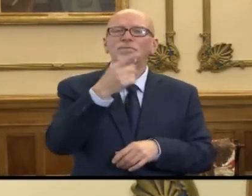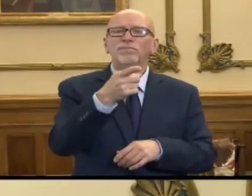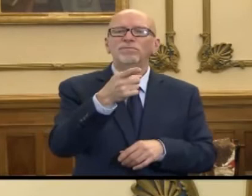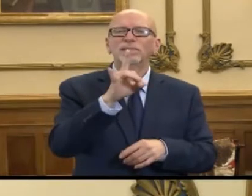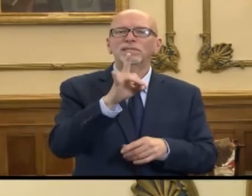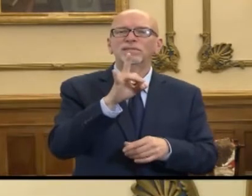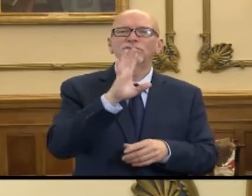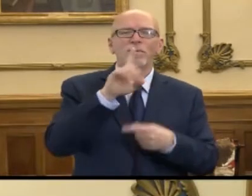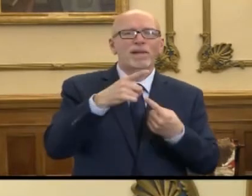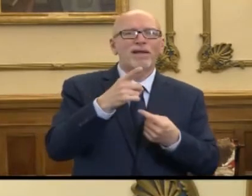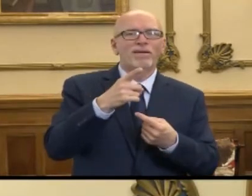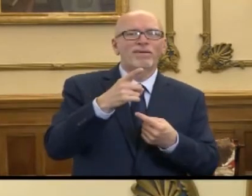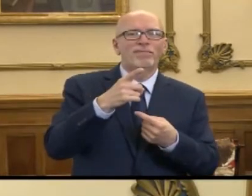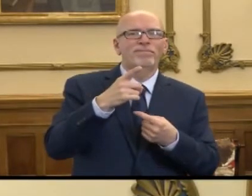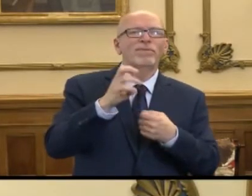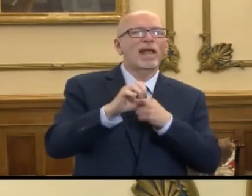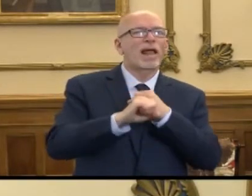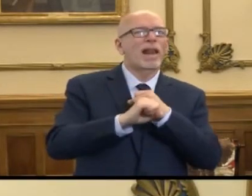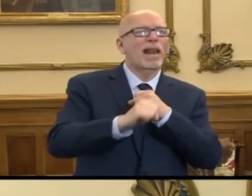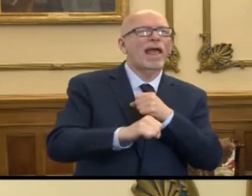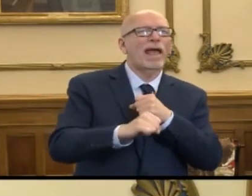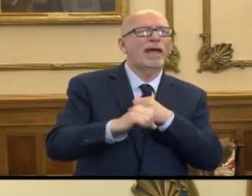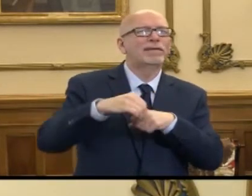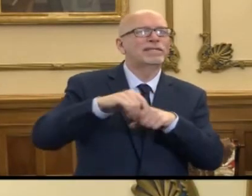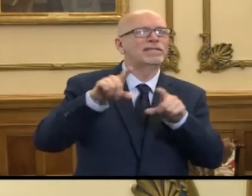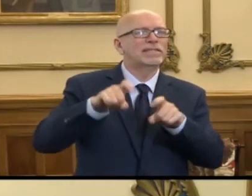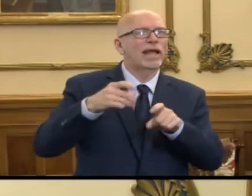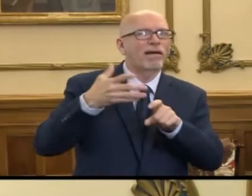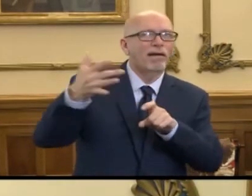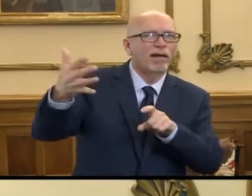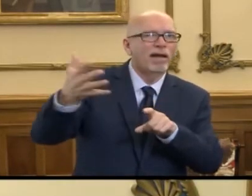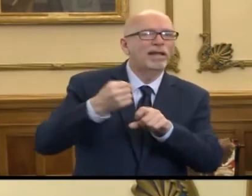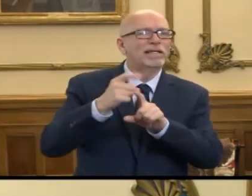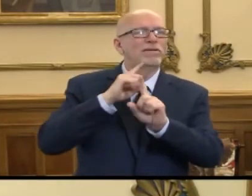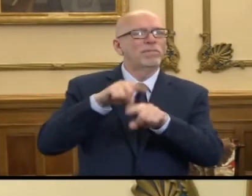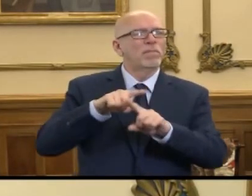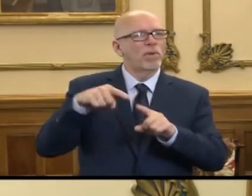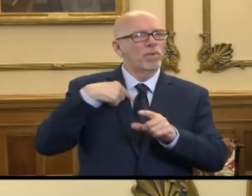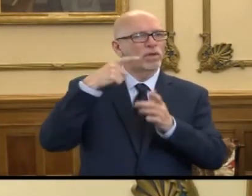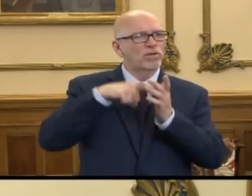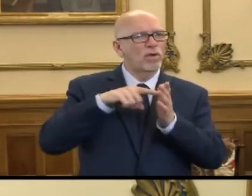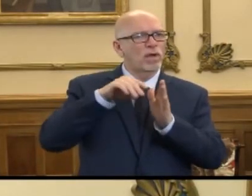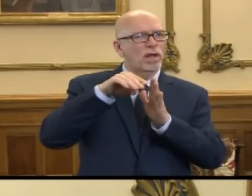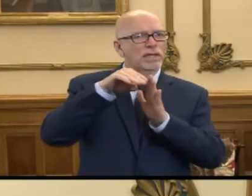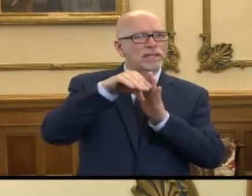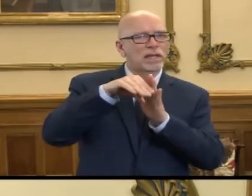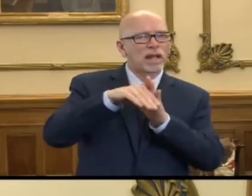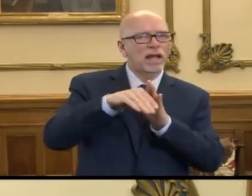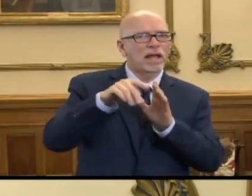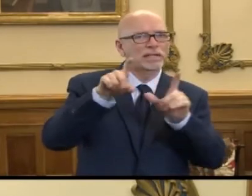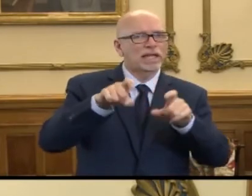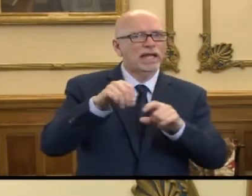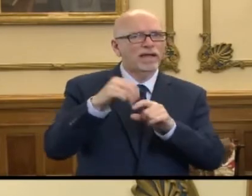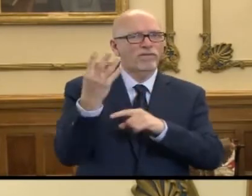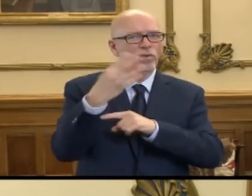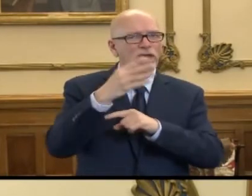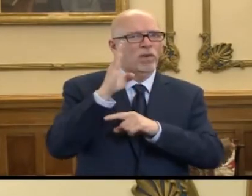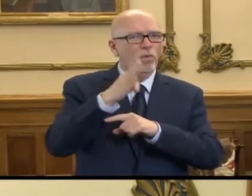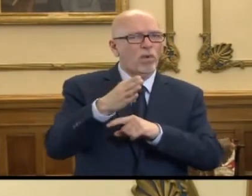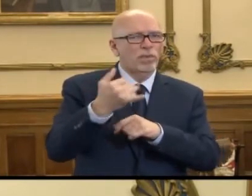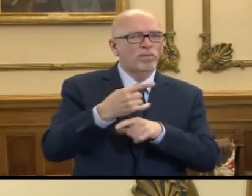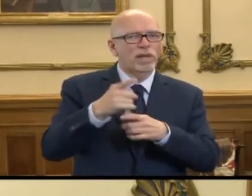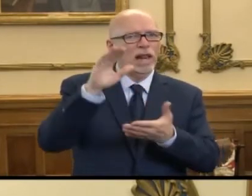of talked about this lag in testing, but we have observed a decline in testing four days in a row this week.